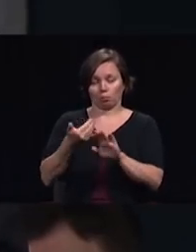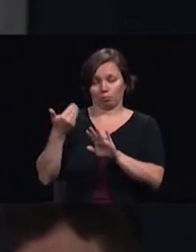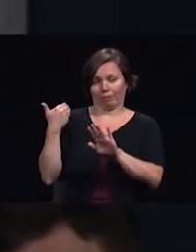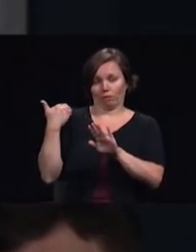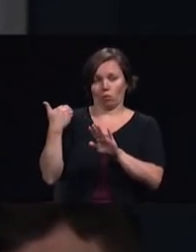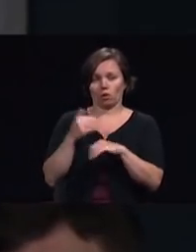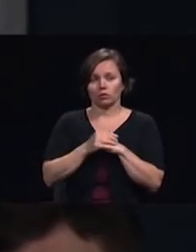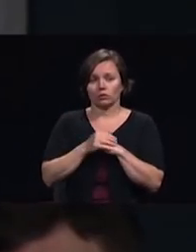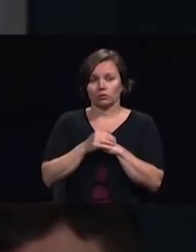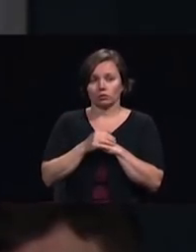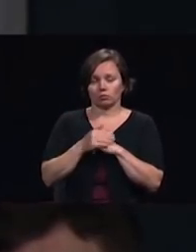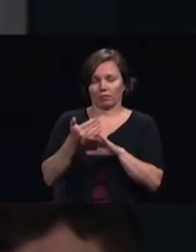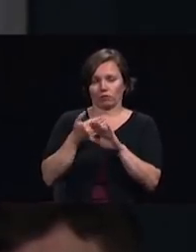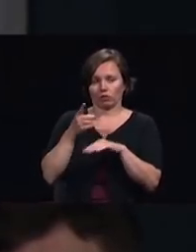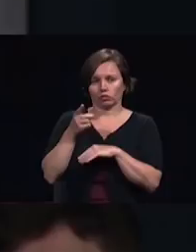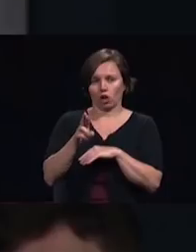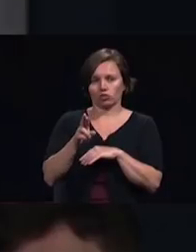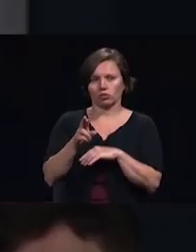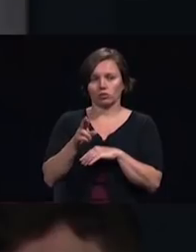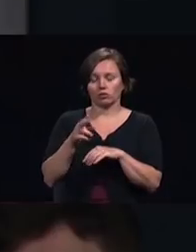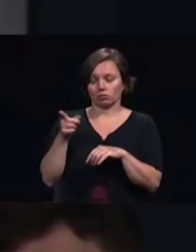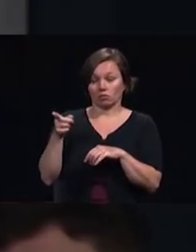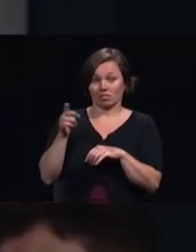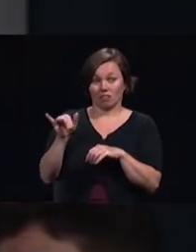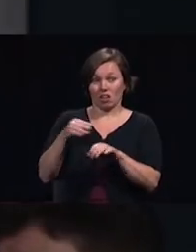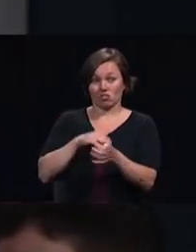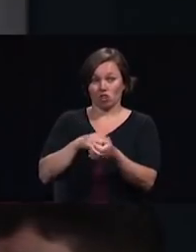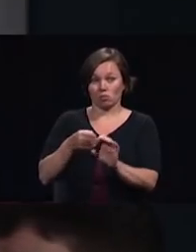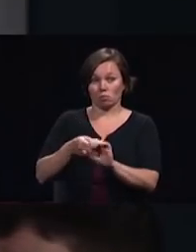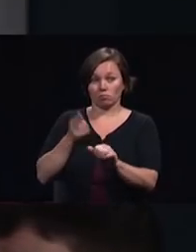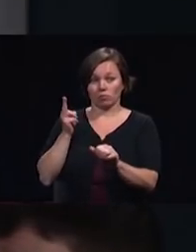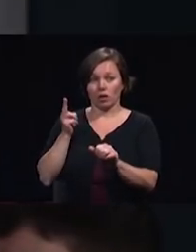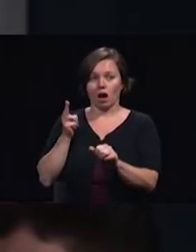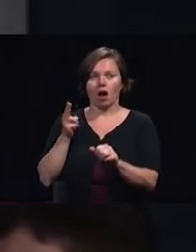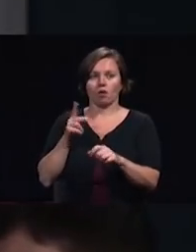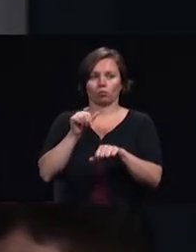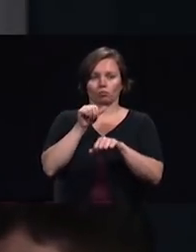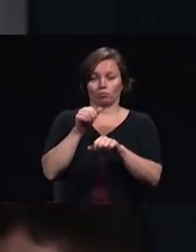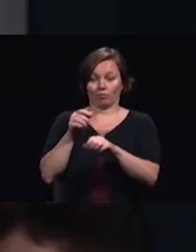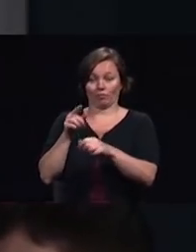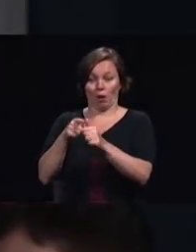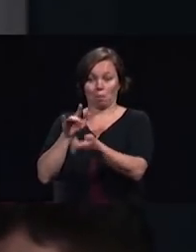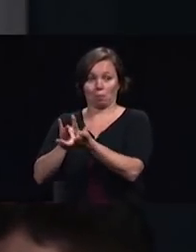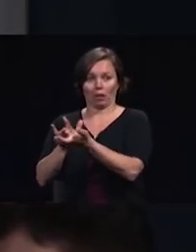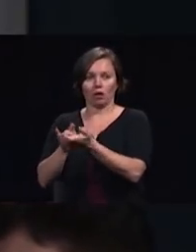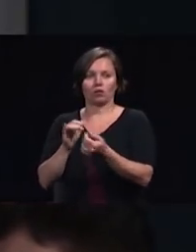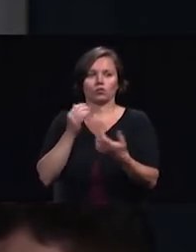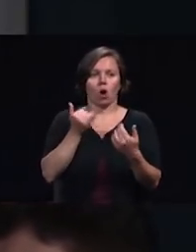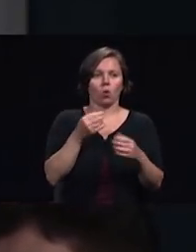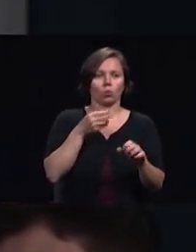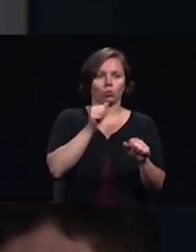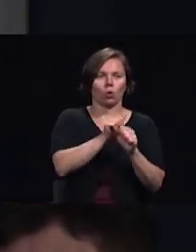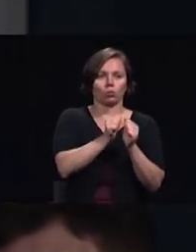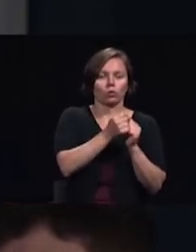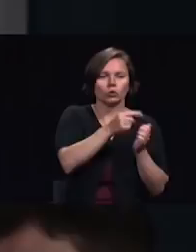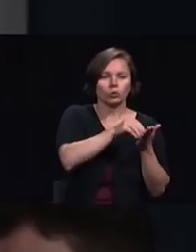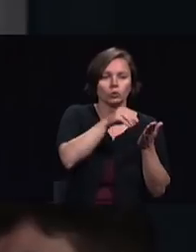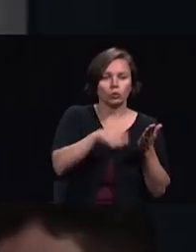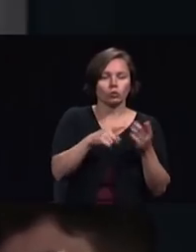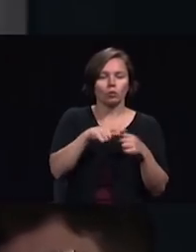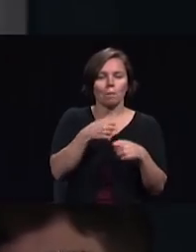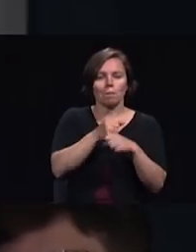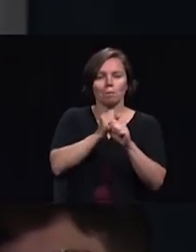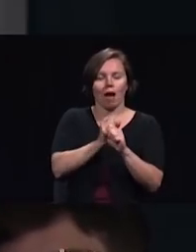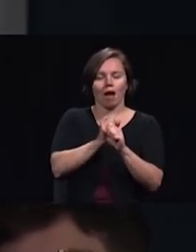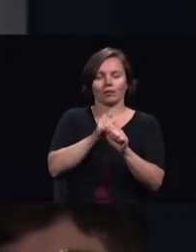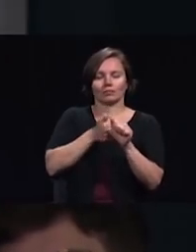John Turcuaro in working with young medical students for two years for what purpose for making disciples in the city